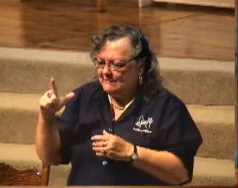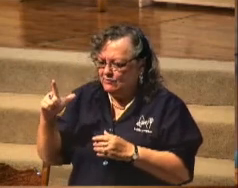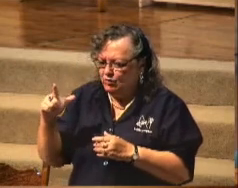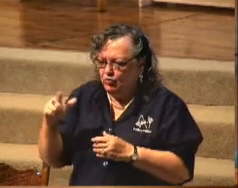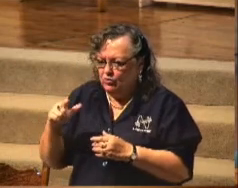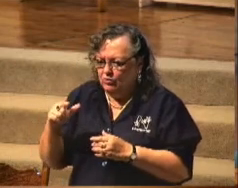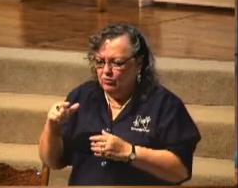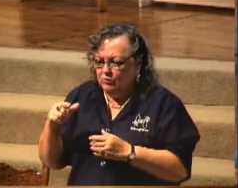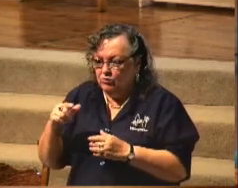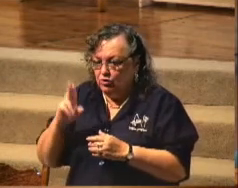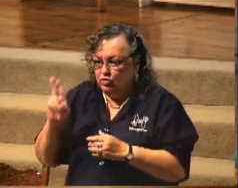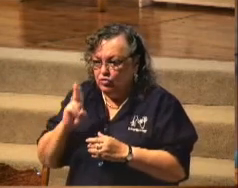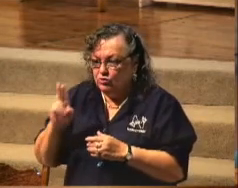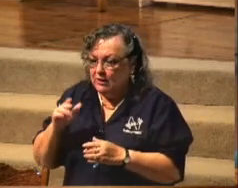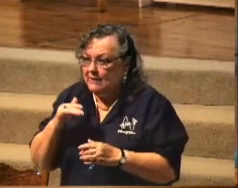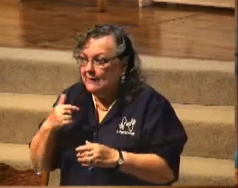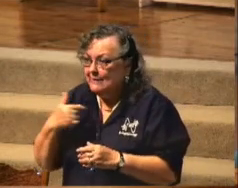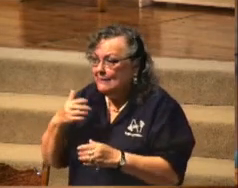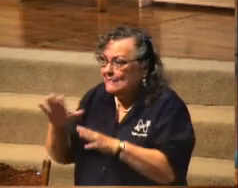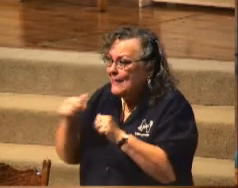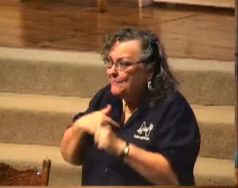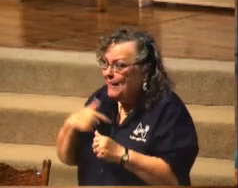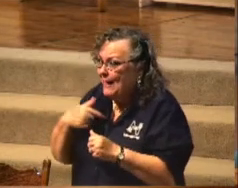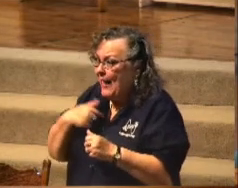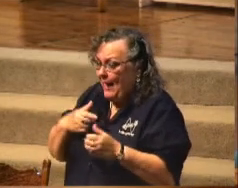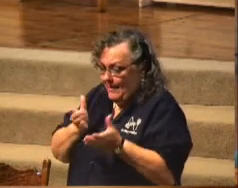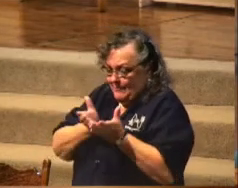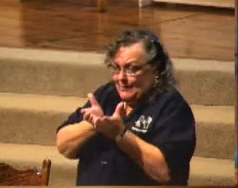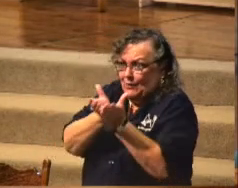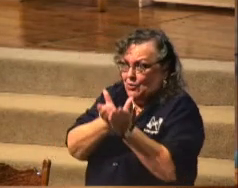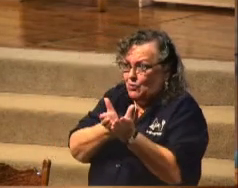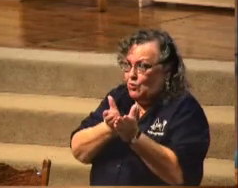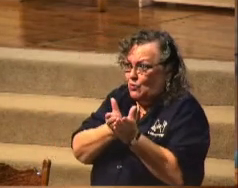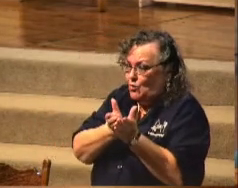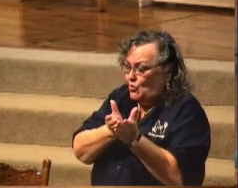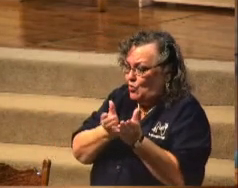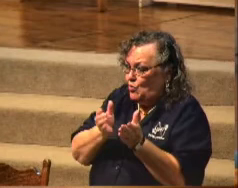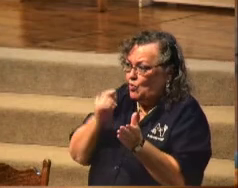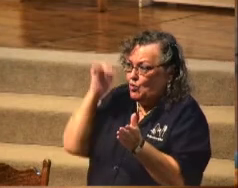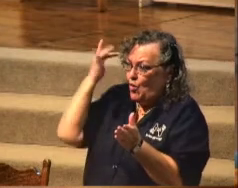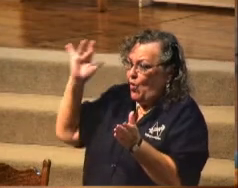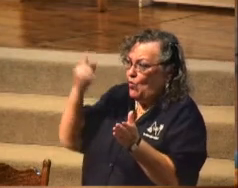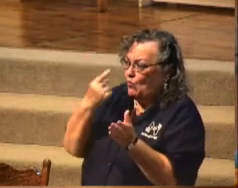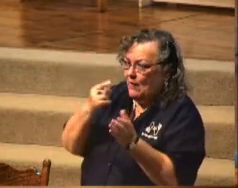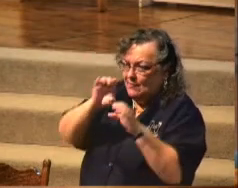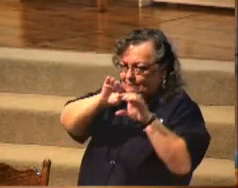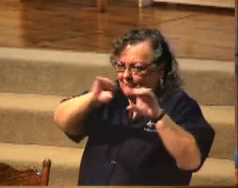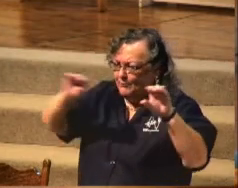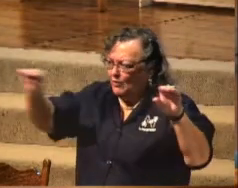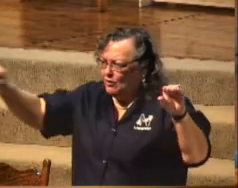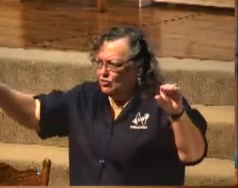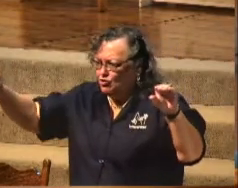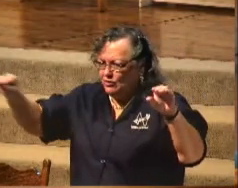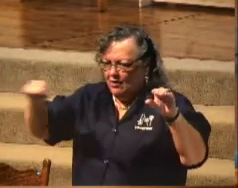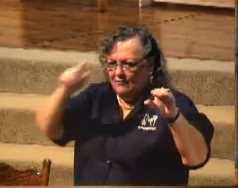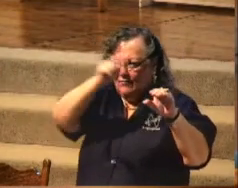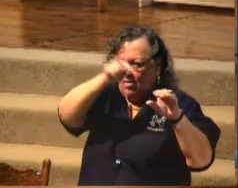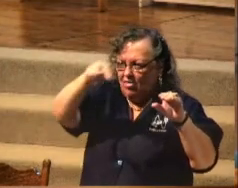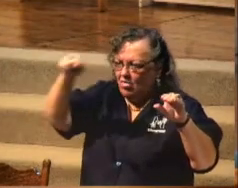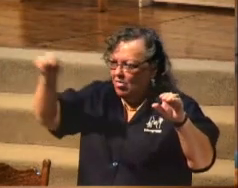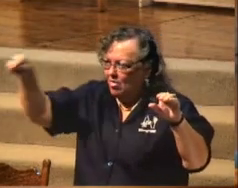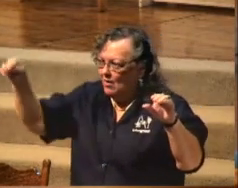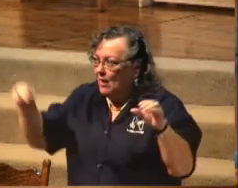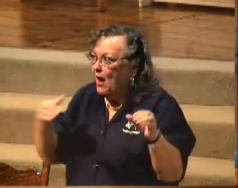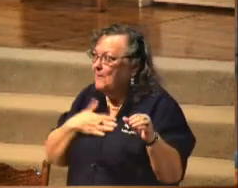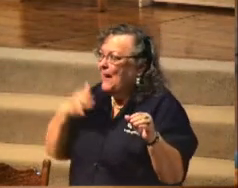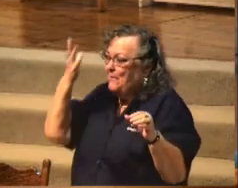the gold one. I'm shiny and bright. I'm of great value and I do things just right. My beauty